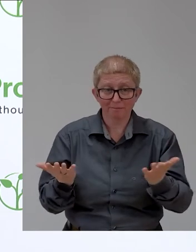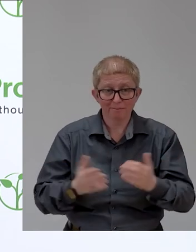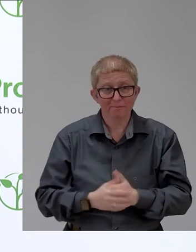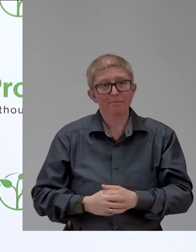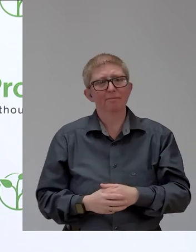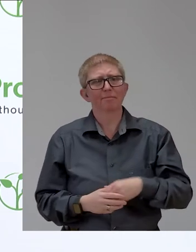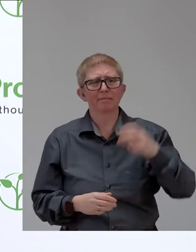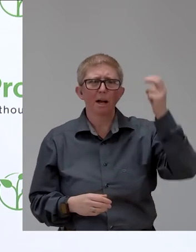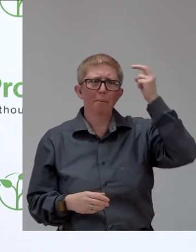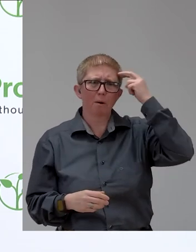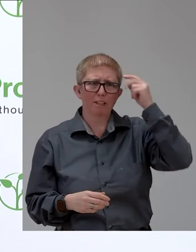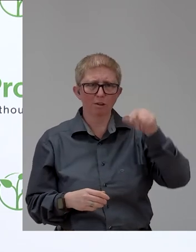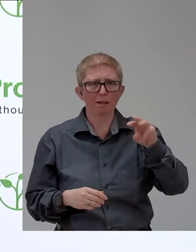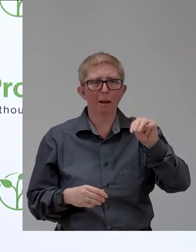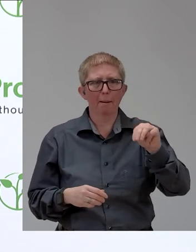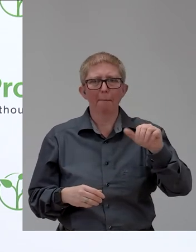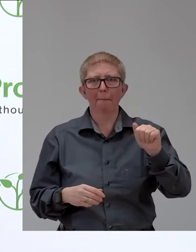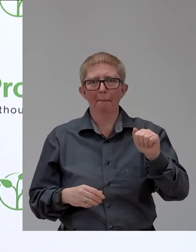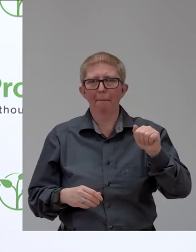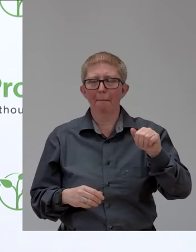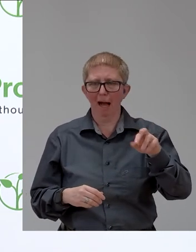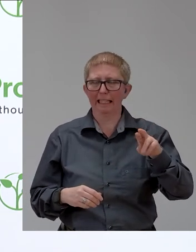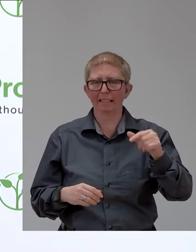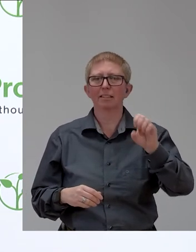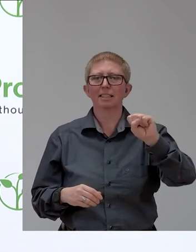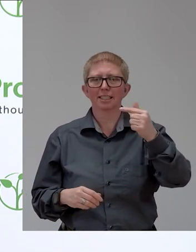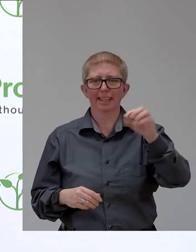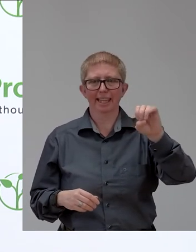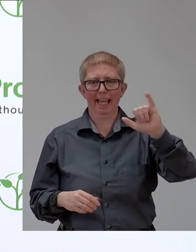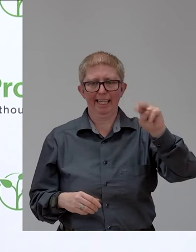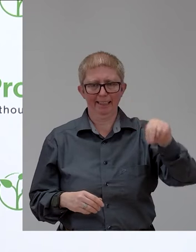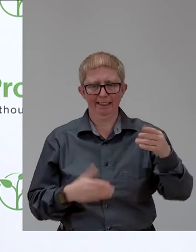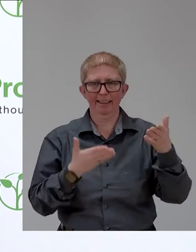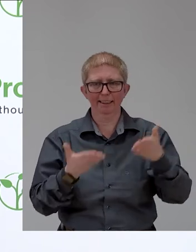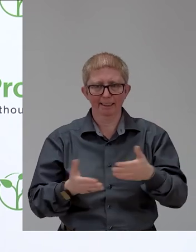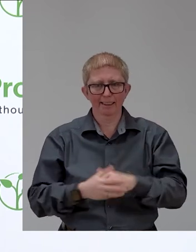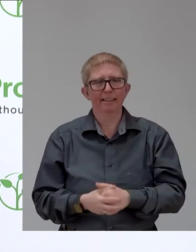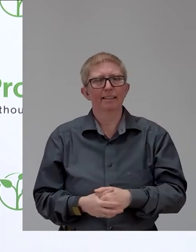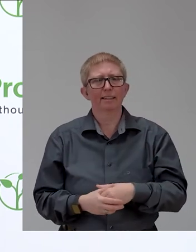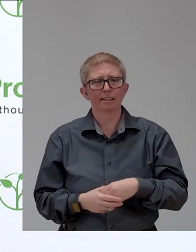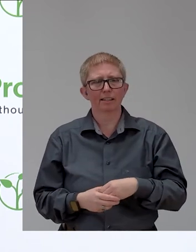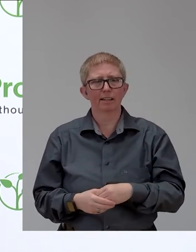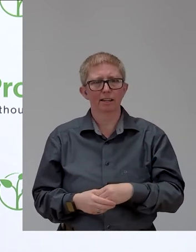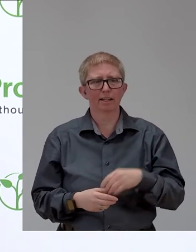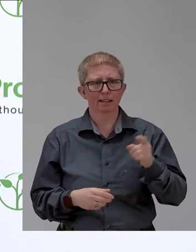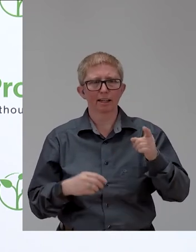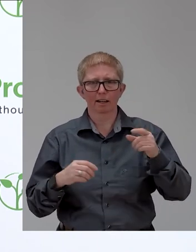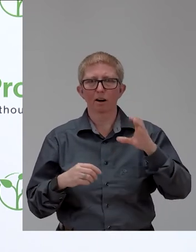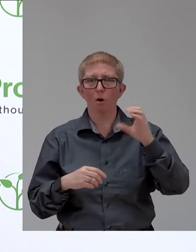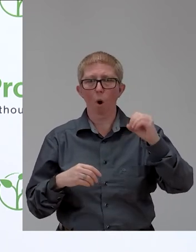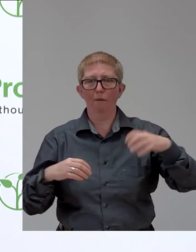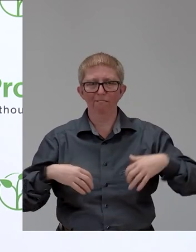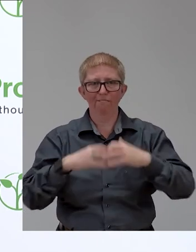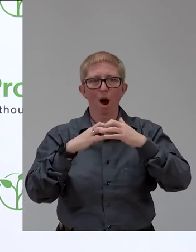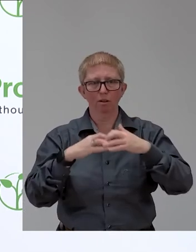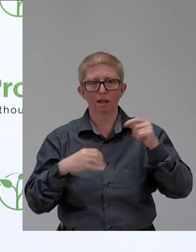Michael Ashley Stein. Professor Stein is the co-founder and executive director of the Harvard Law Business School.